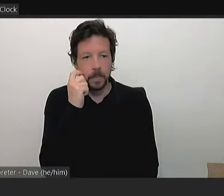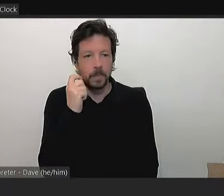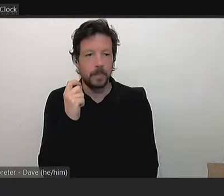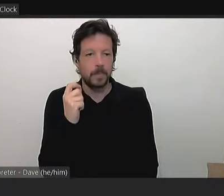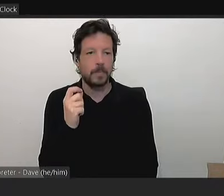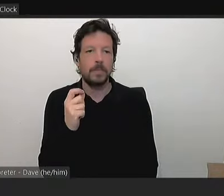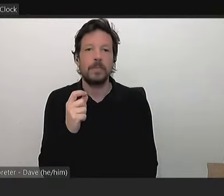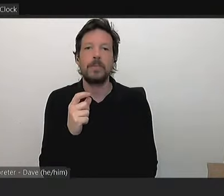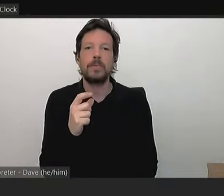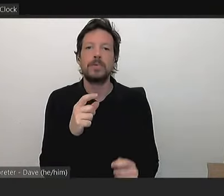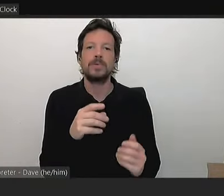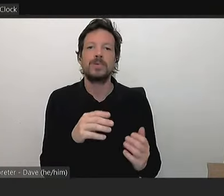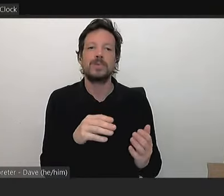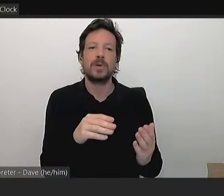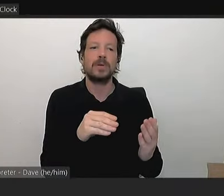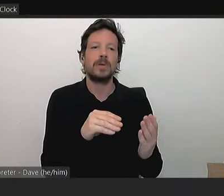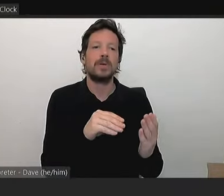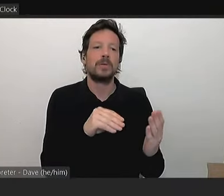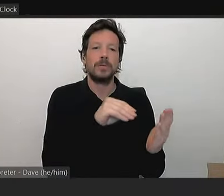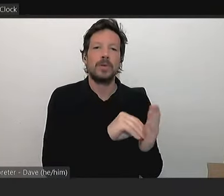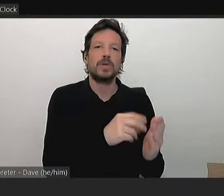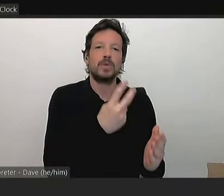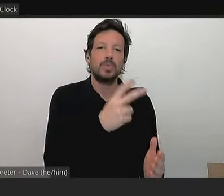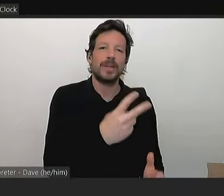25,000, not 20,000 against a water watch.